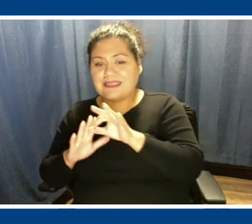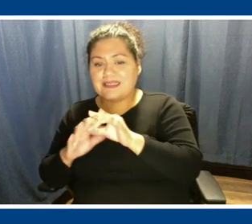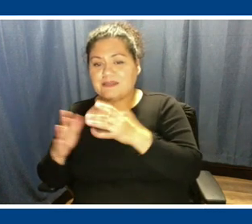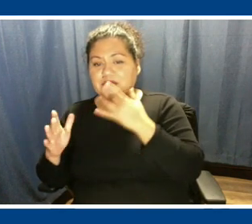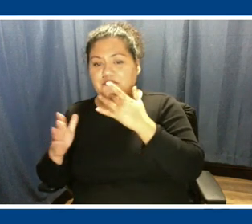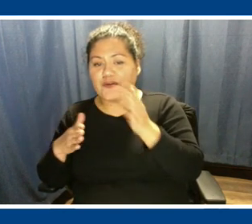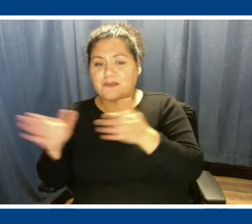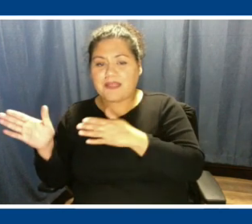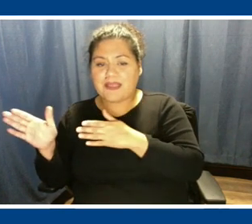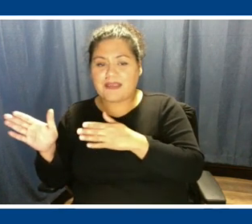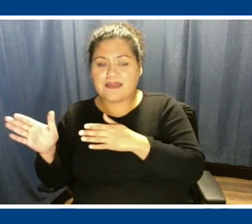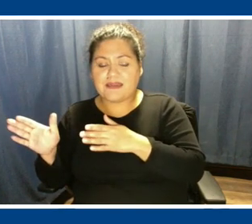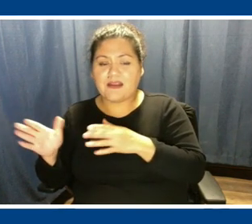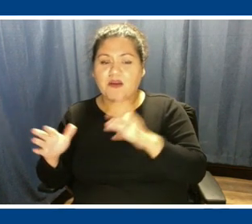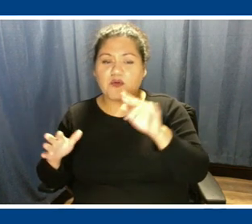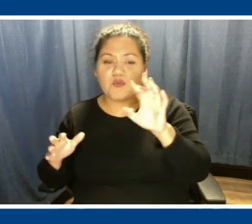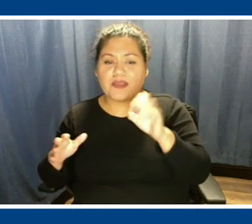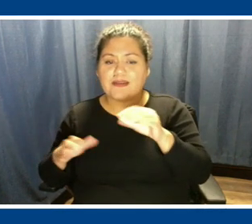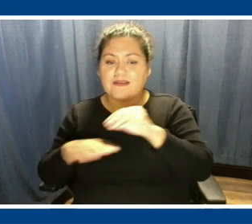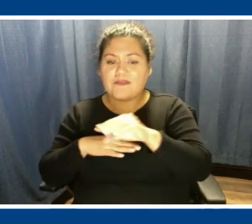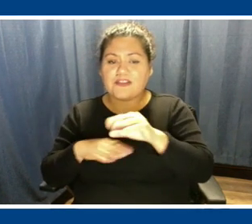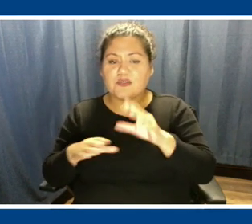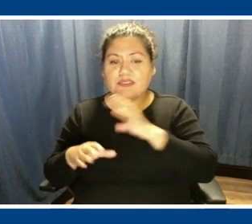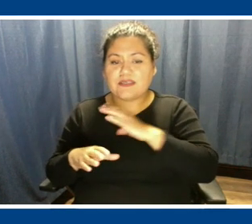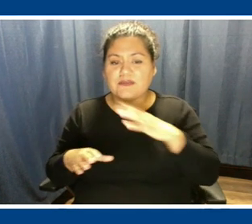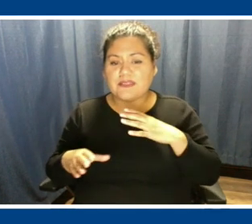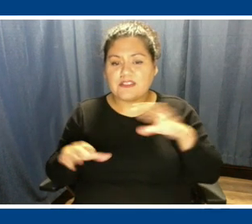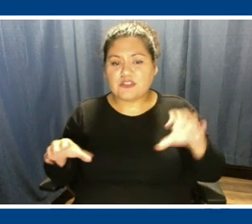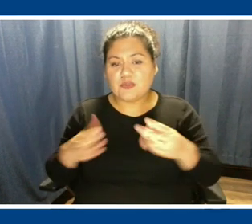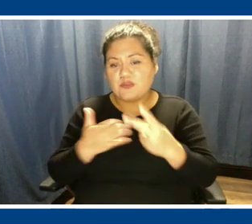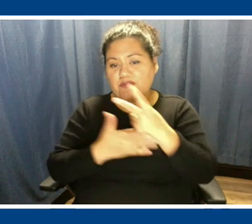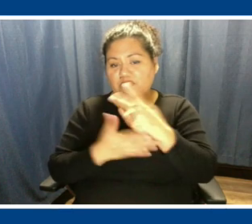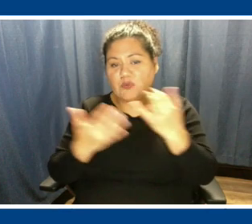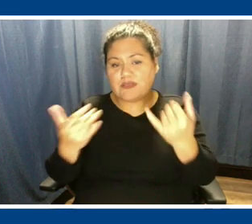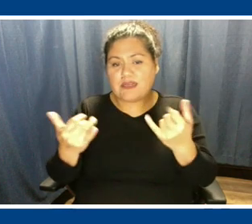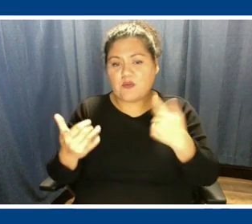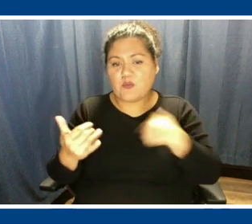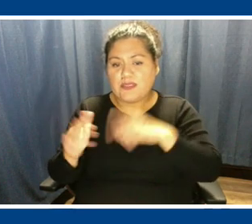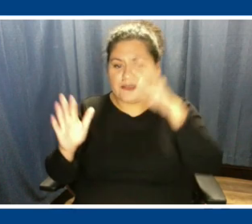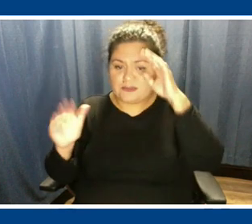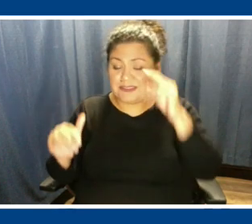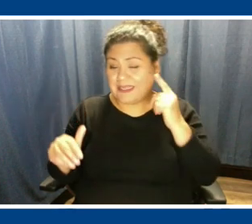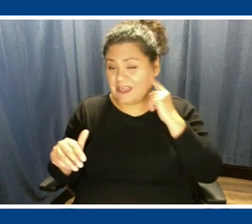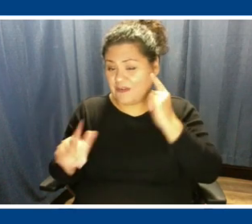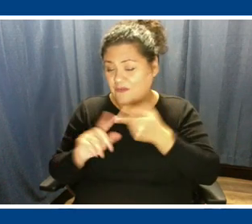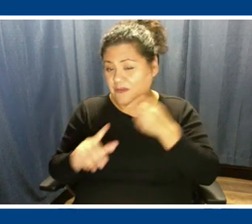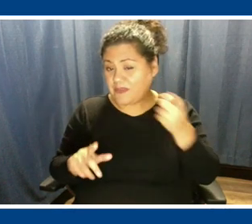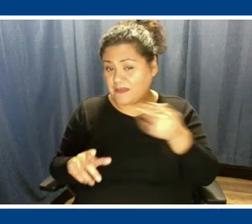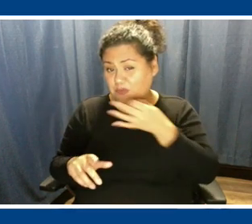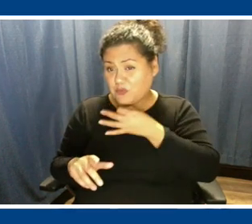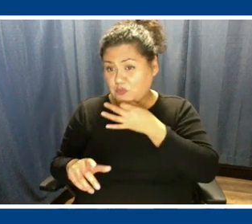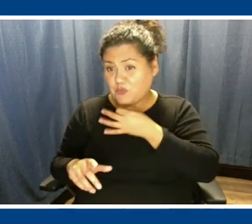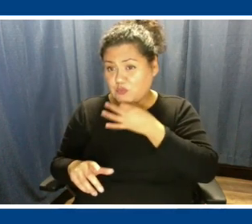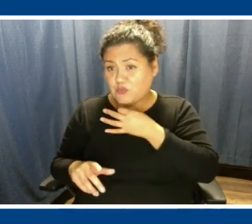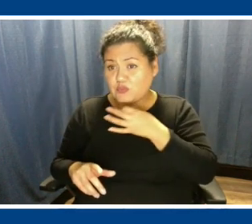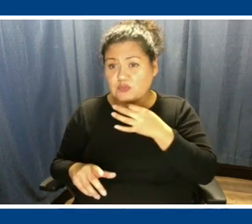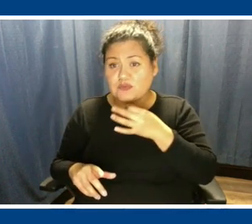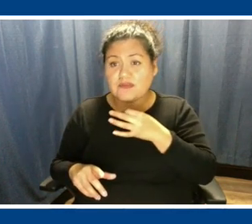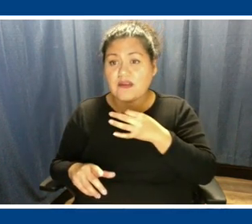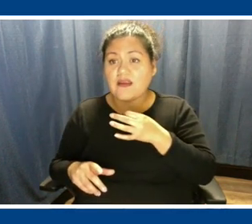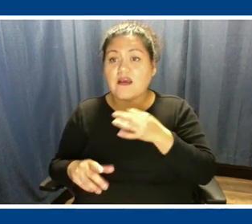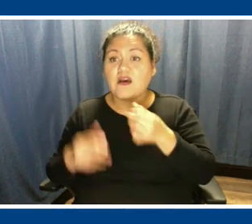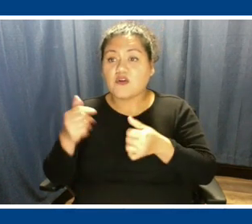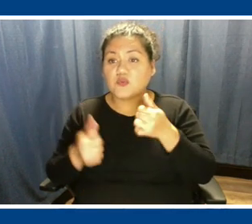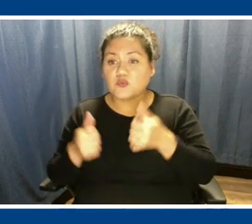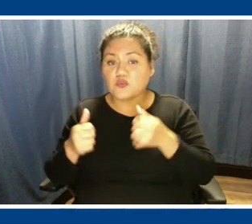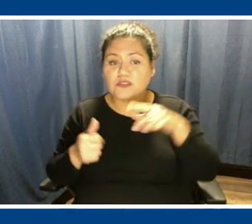Our rate advisory committee is doing their review now and we expect to hear from them very shortly on which portfolio